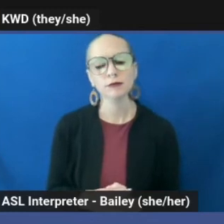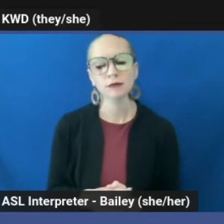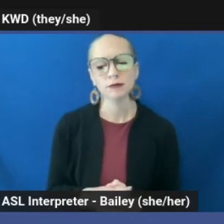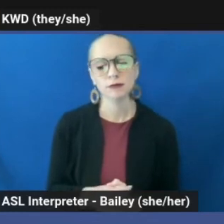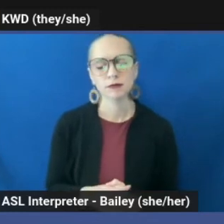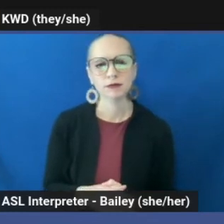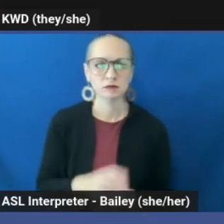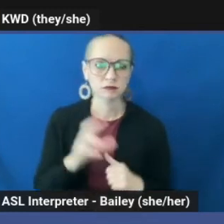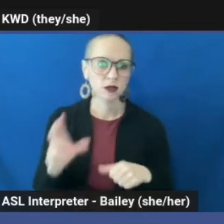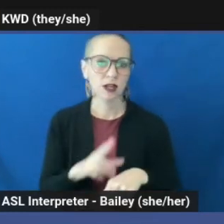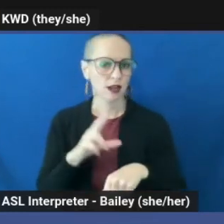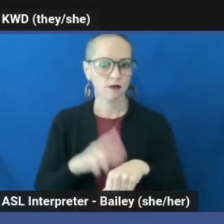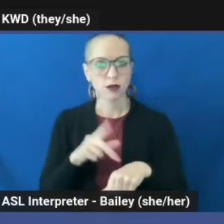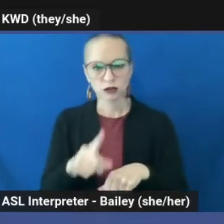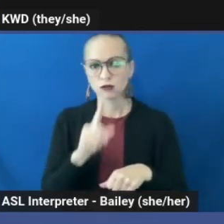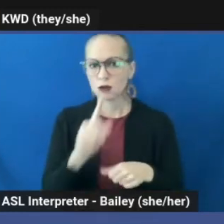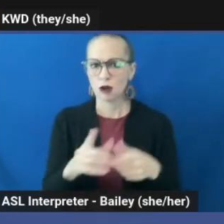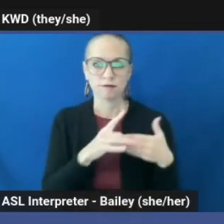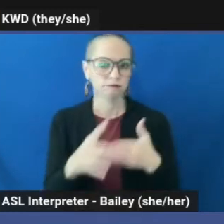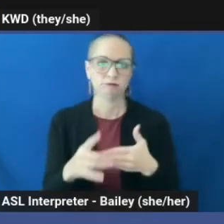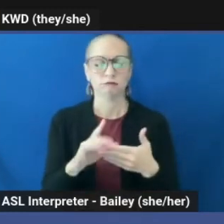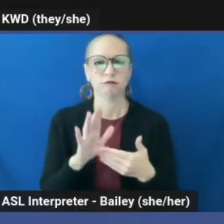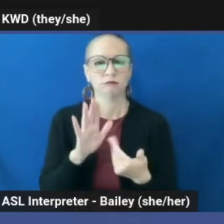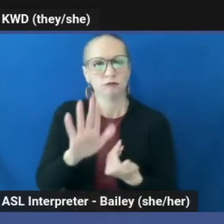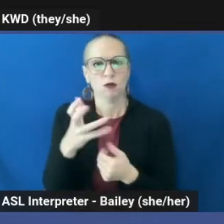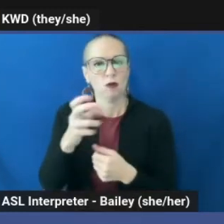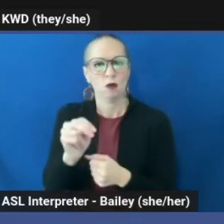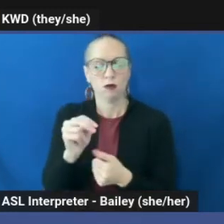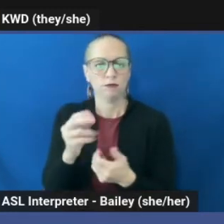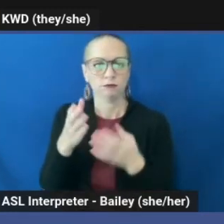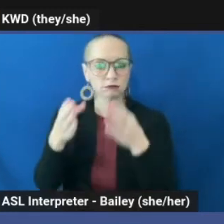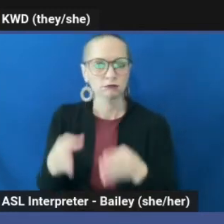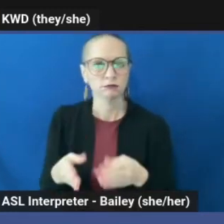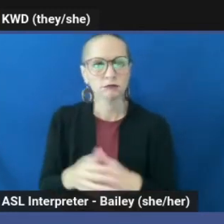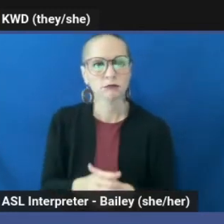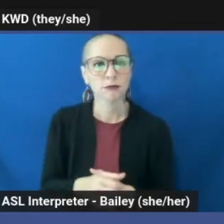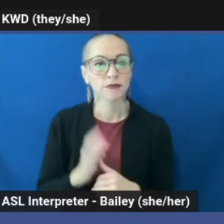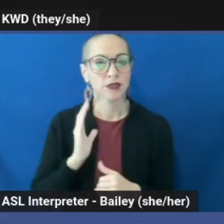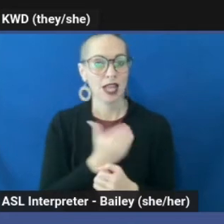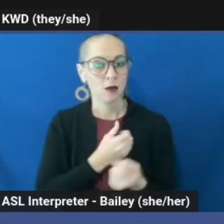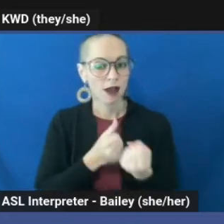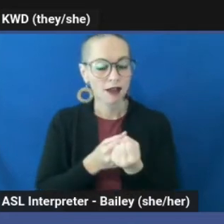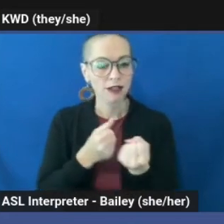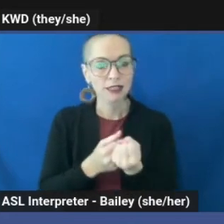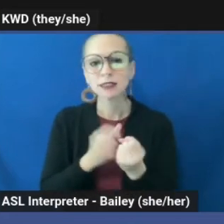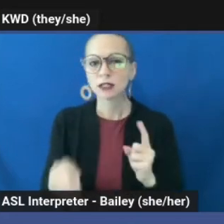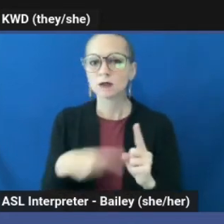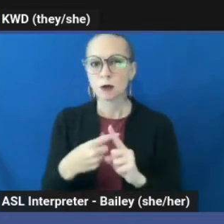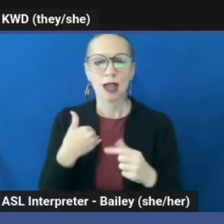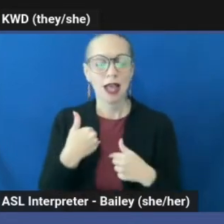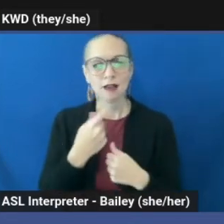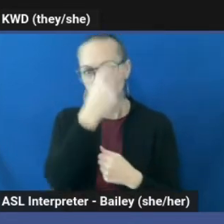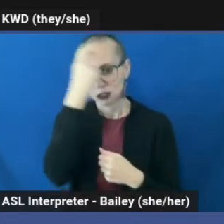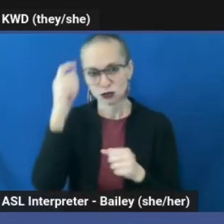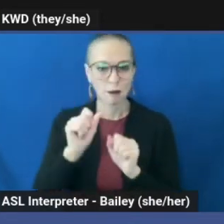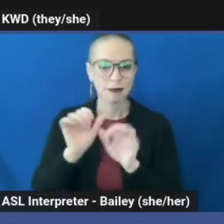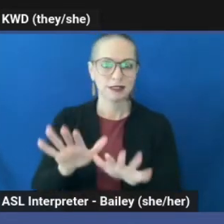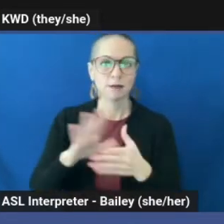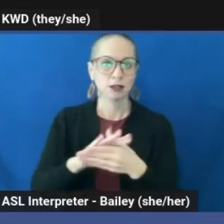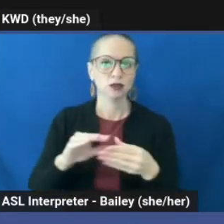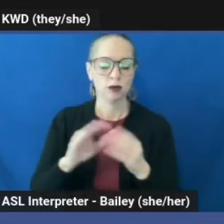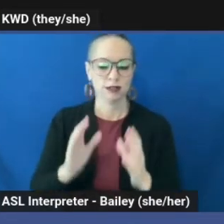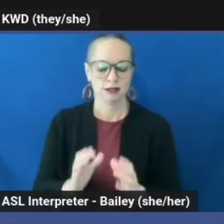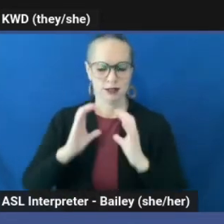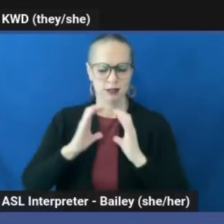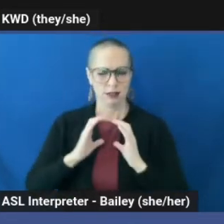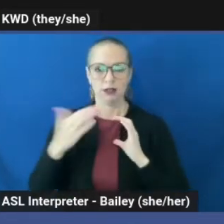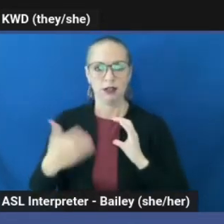And of course, you are in charge of you. So in our advocacy, what happens when we have trauma dump stories imposed on us while in a state